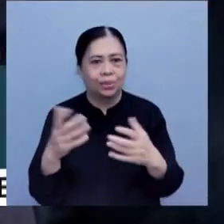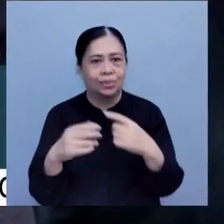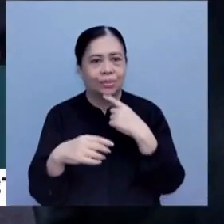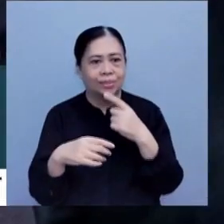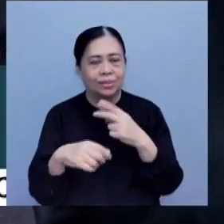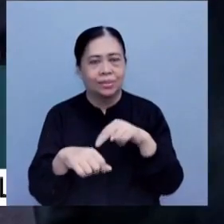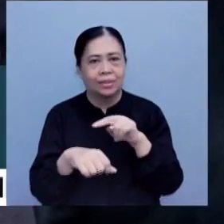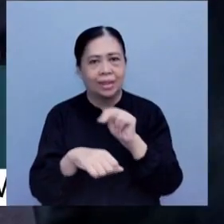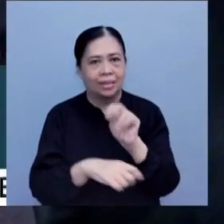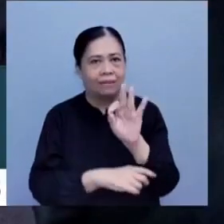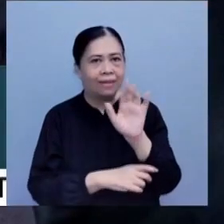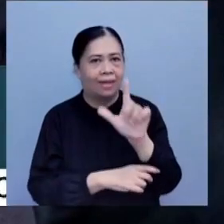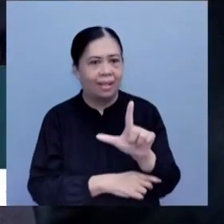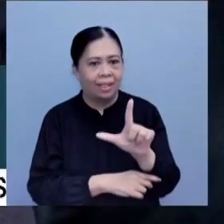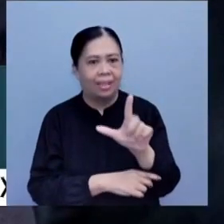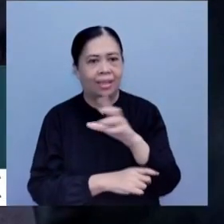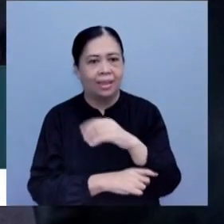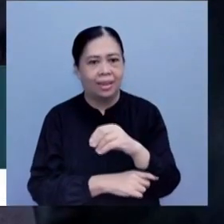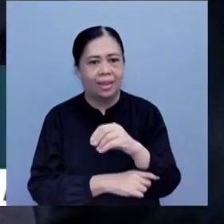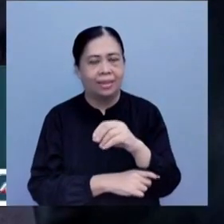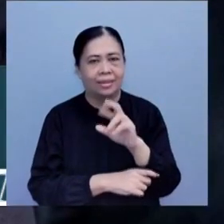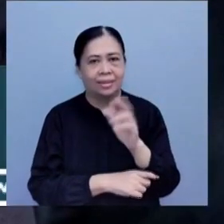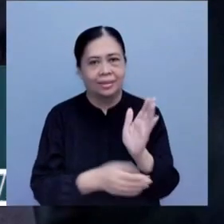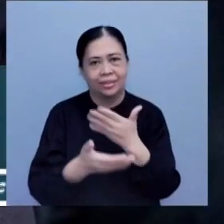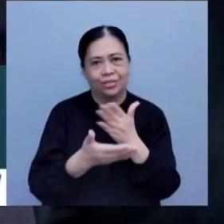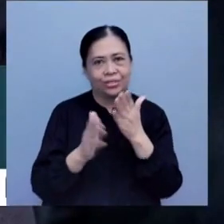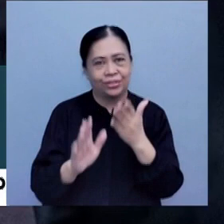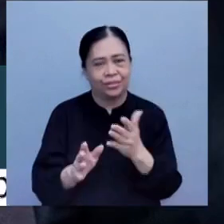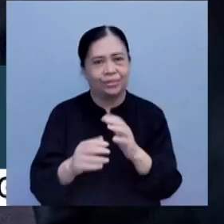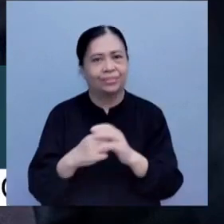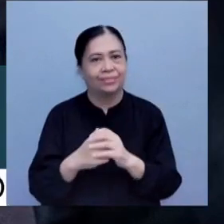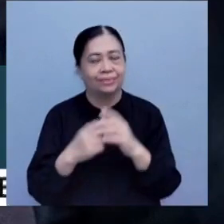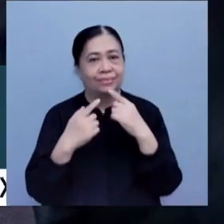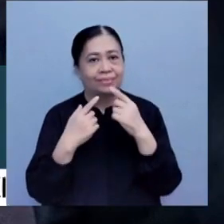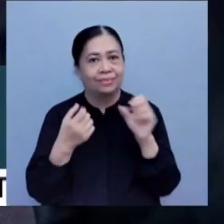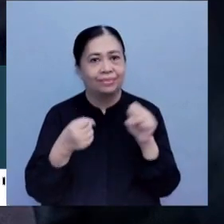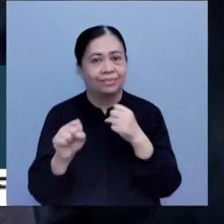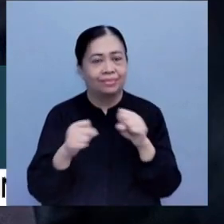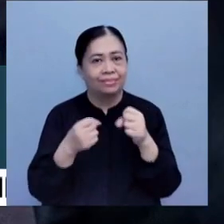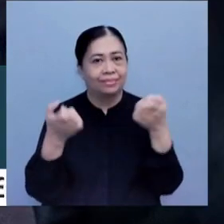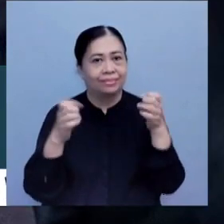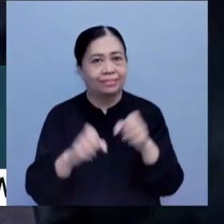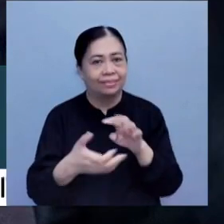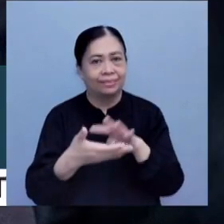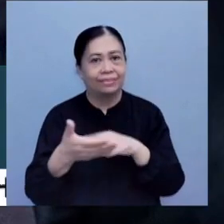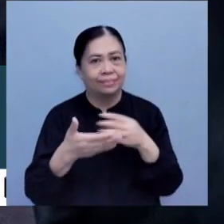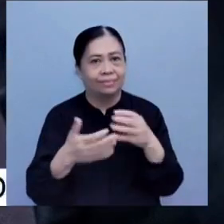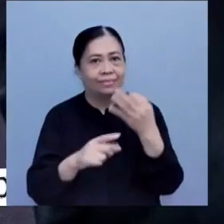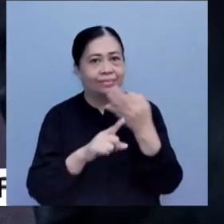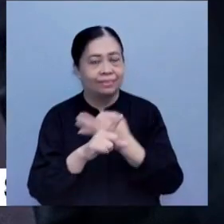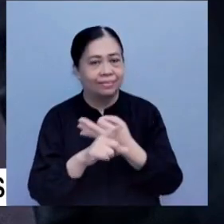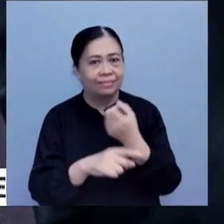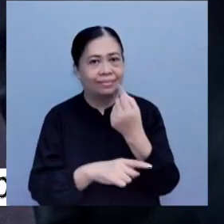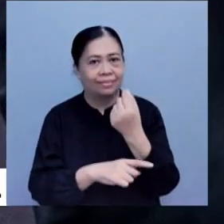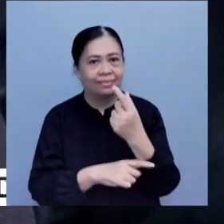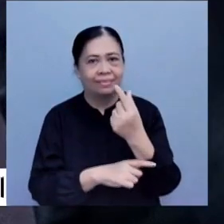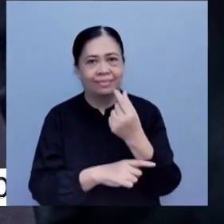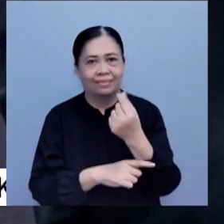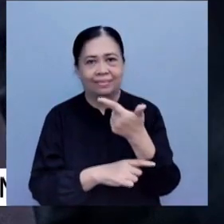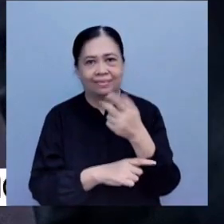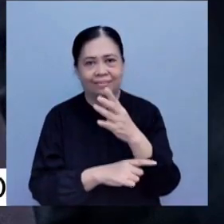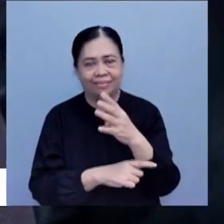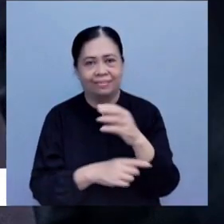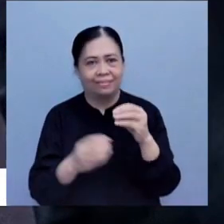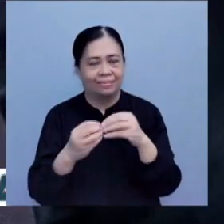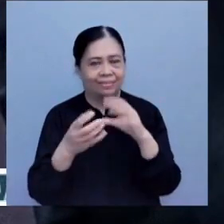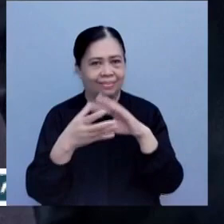Football League and the R&B singer himself. The sports spectacle is scheduled for February 11, 2024. For more on this